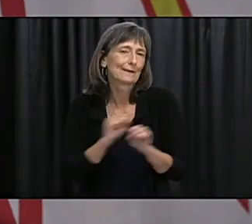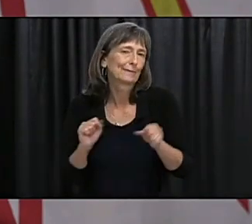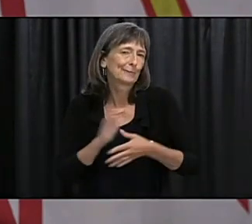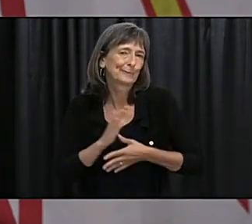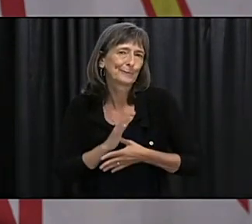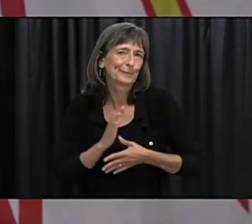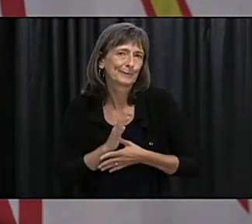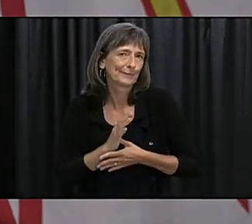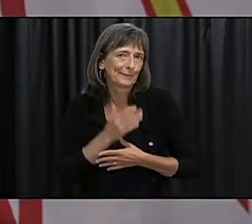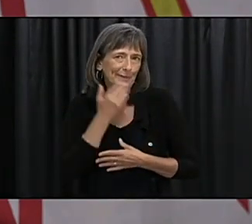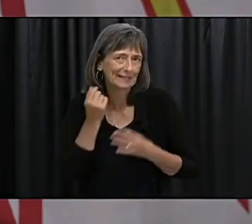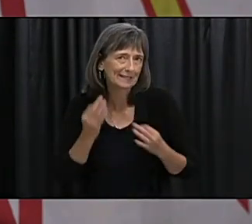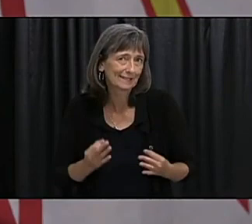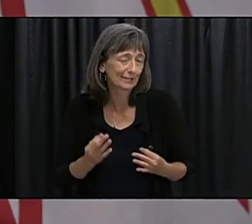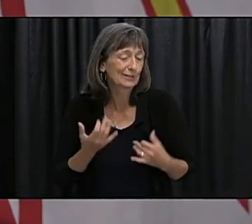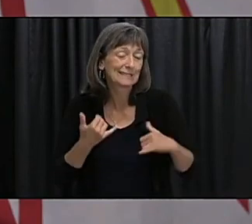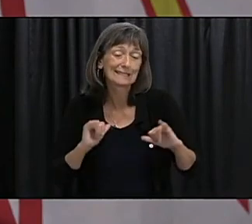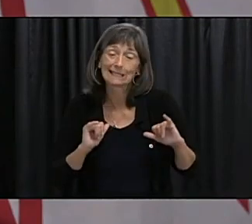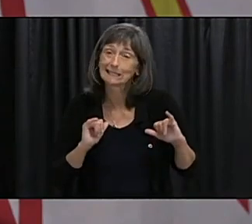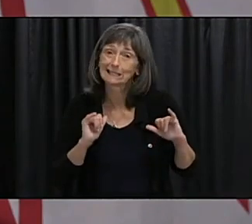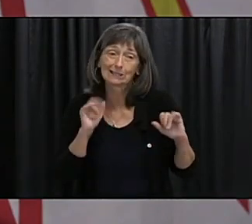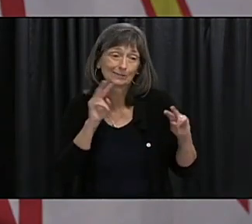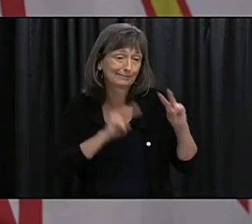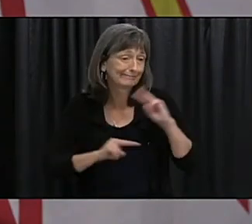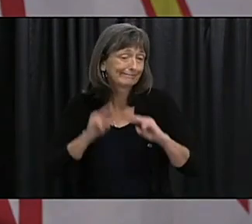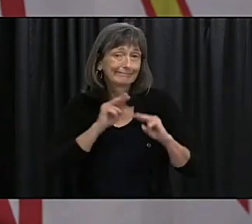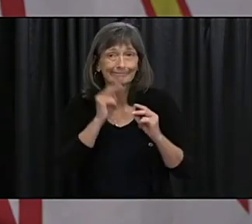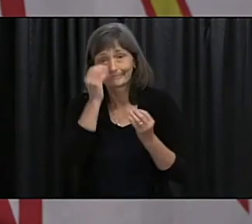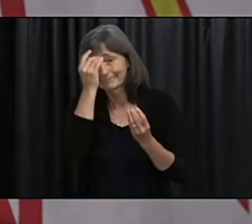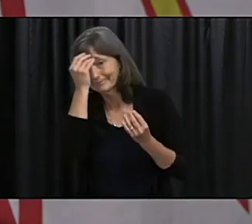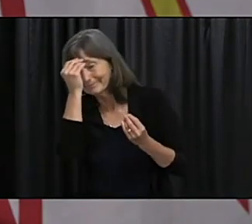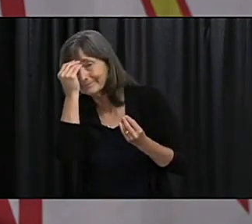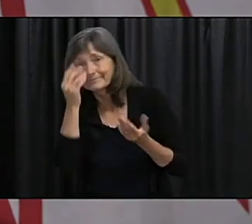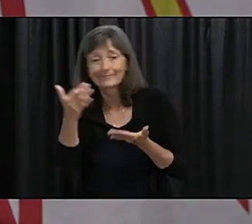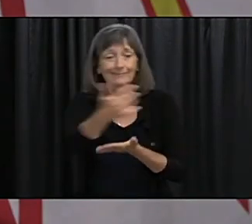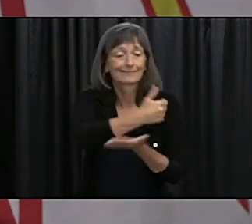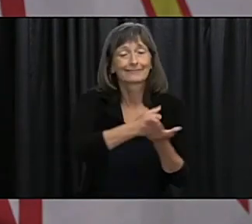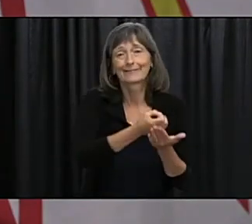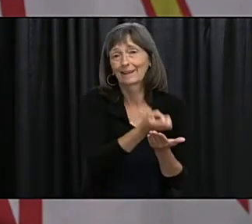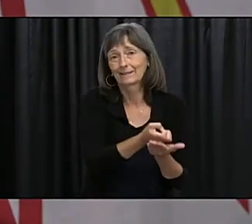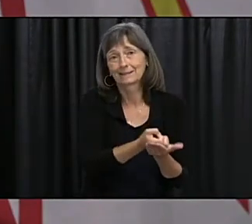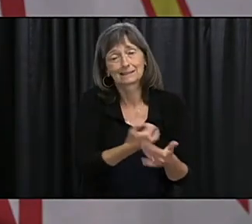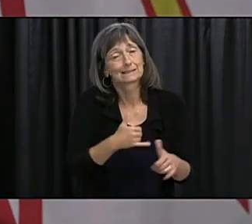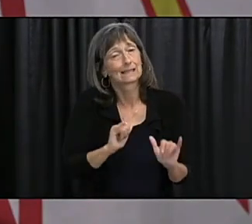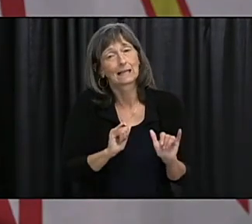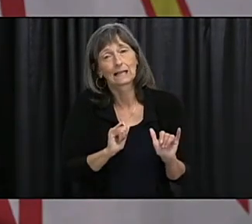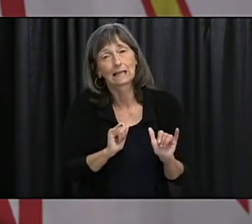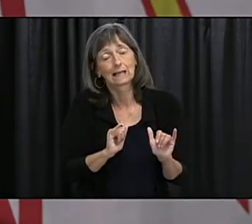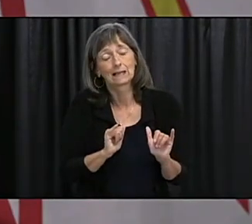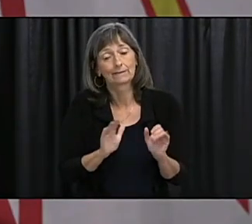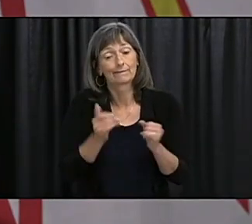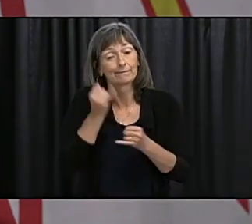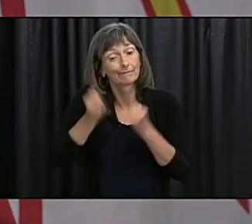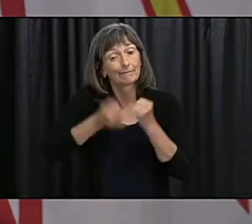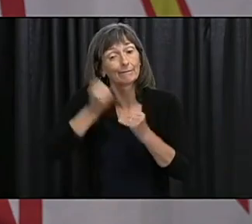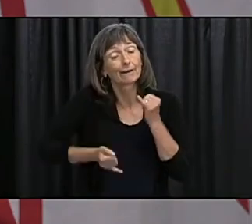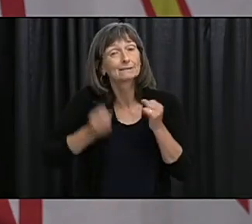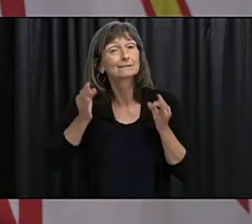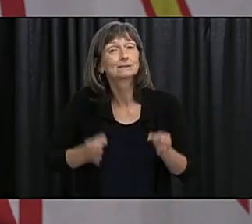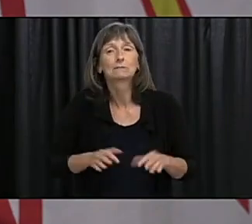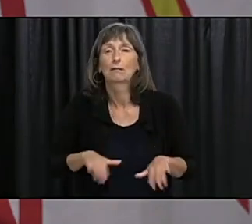make so we are considering the information we're considering the evidence but we haven't made a decision yet